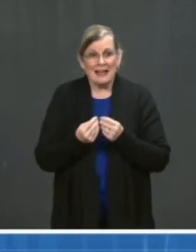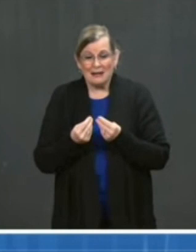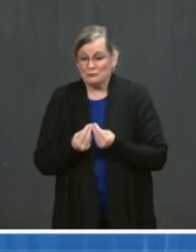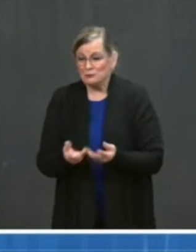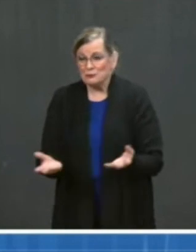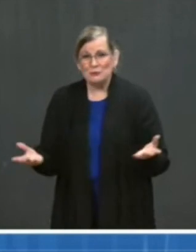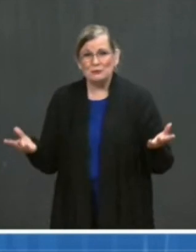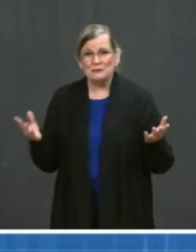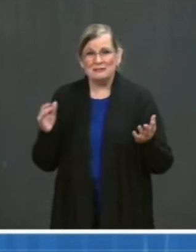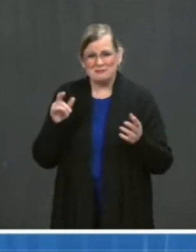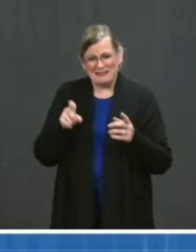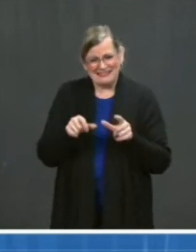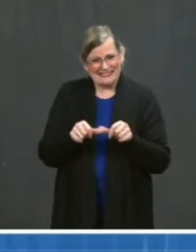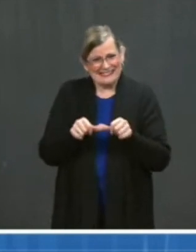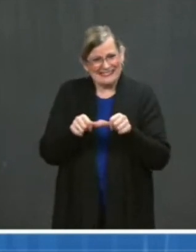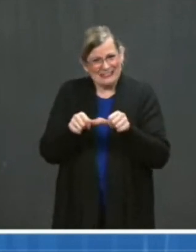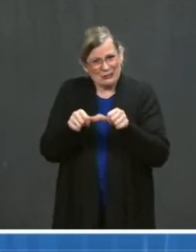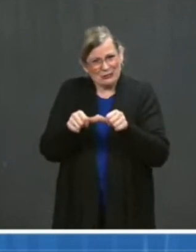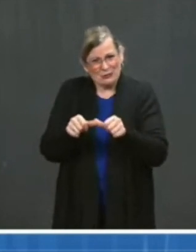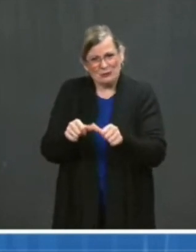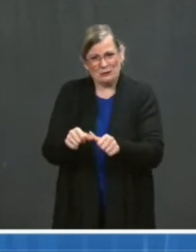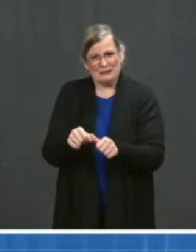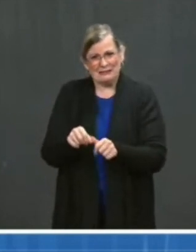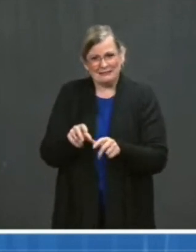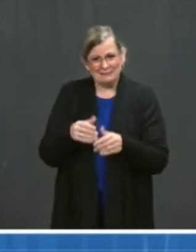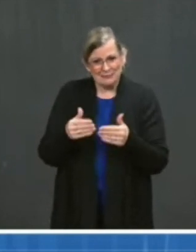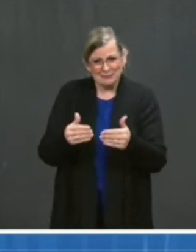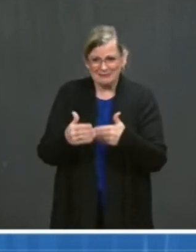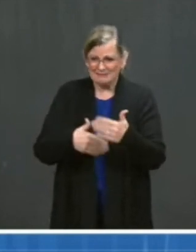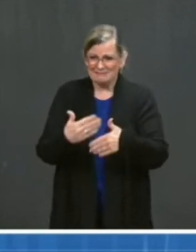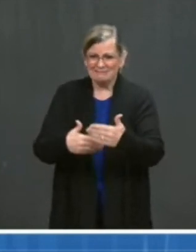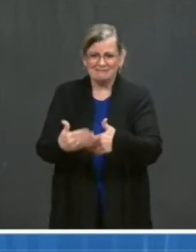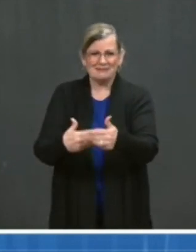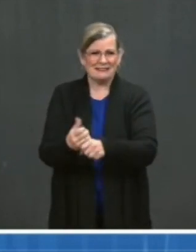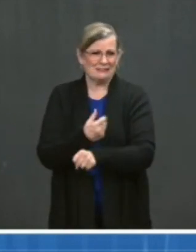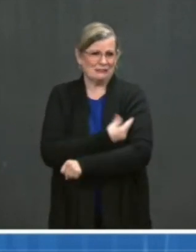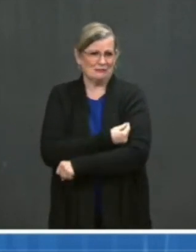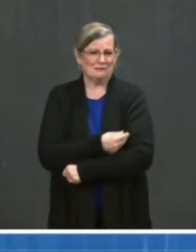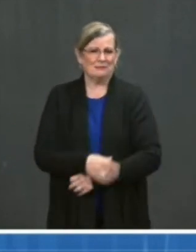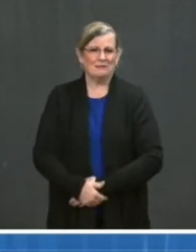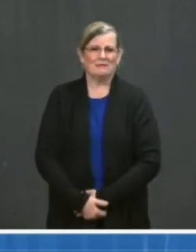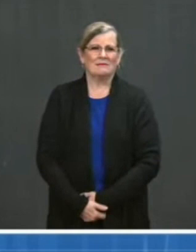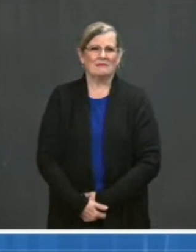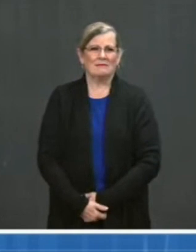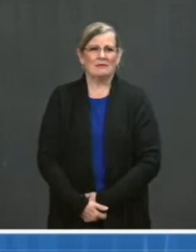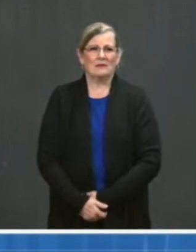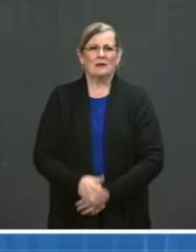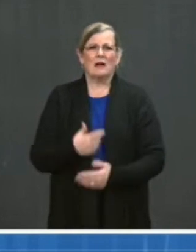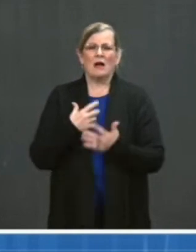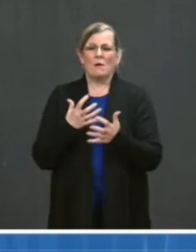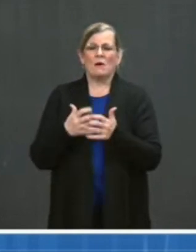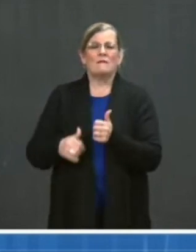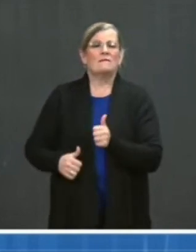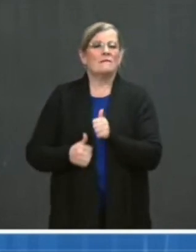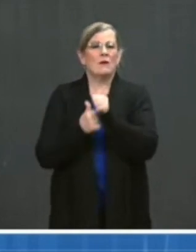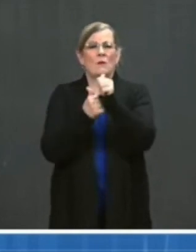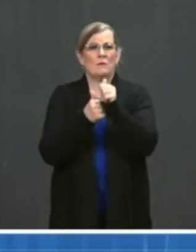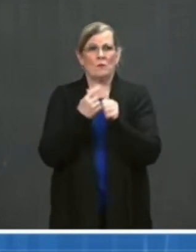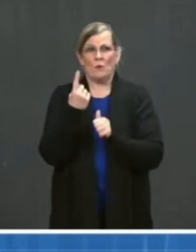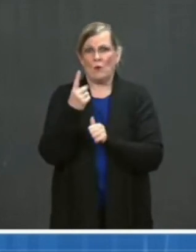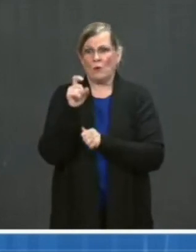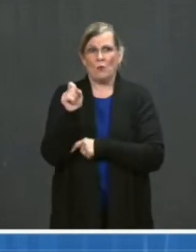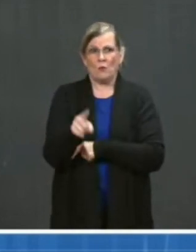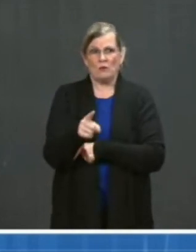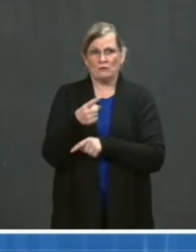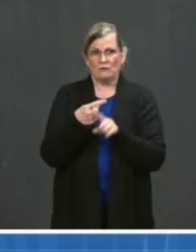Finally, I want to briefly update, follow up on a question I received on Wednesday from Sikan Akpan at